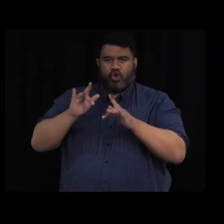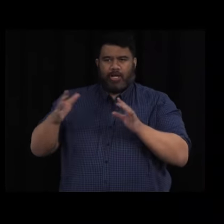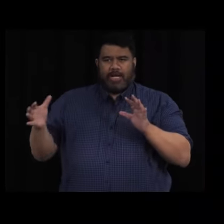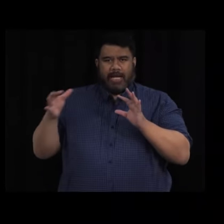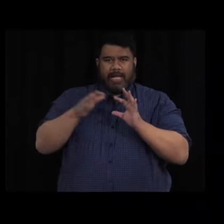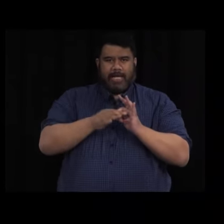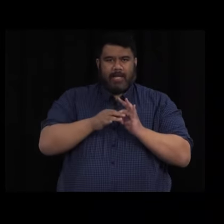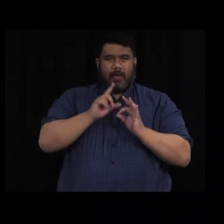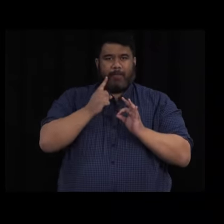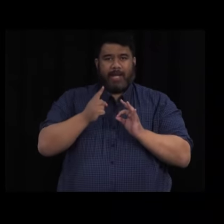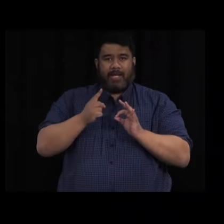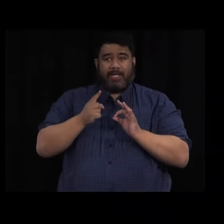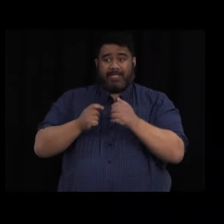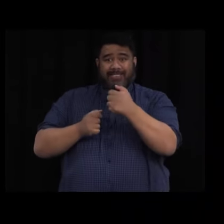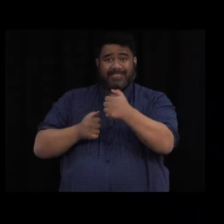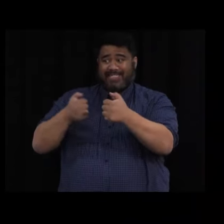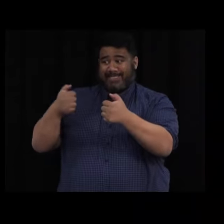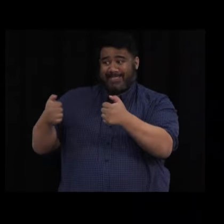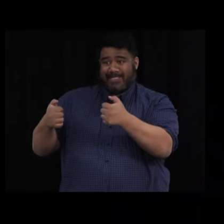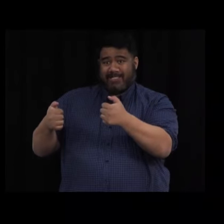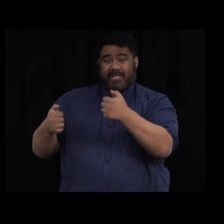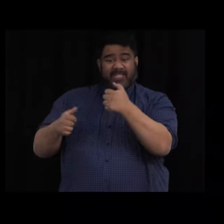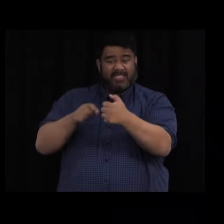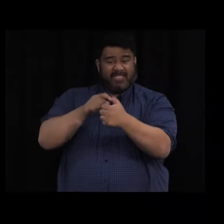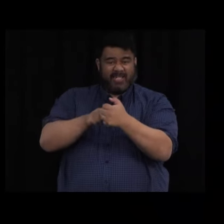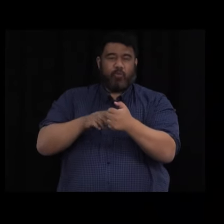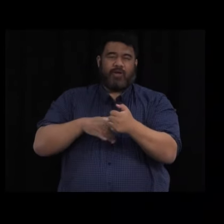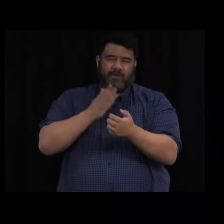for six of those, there are already potential links visible.